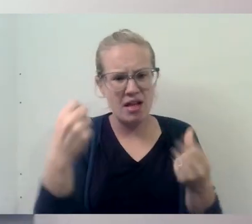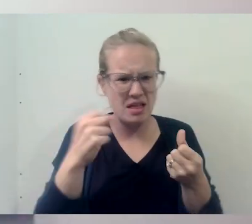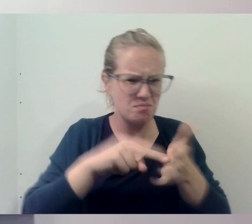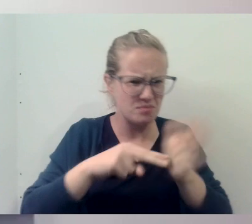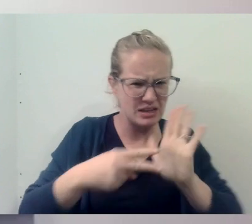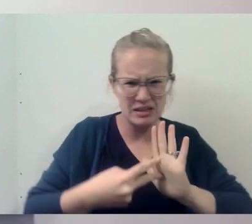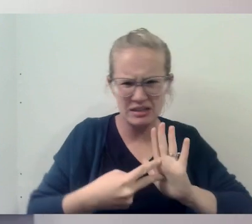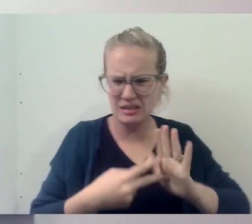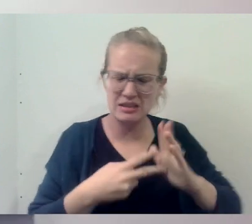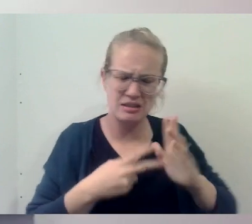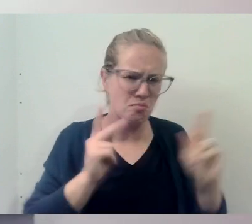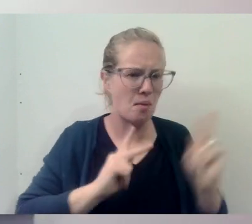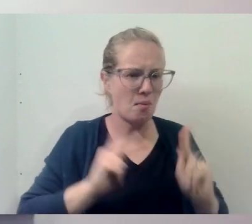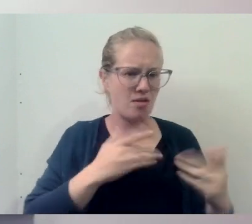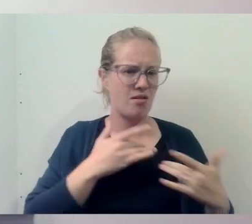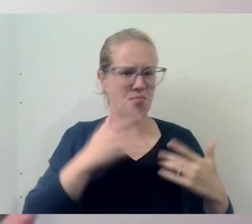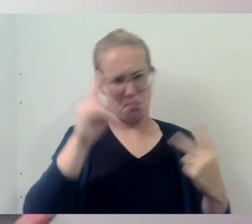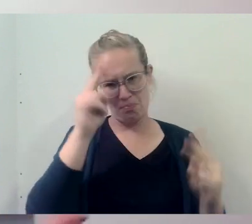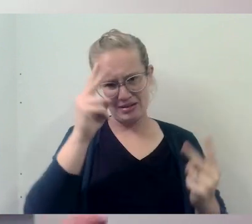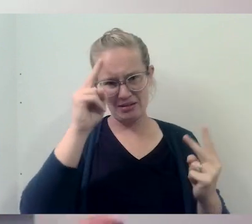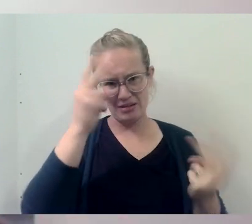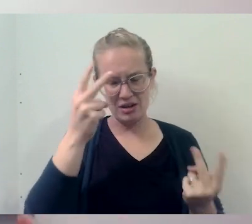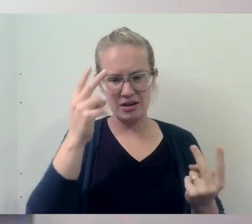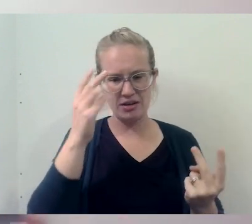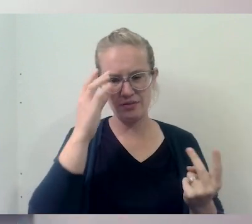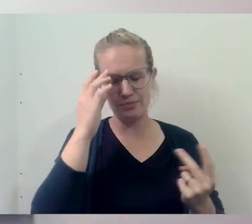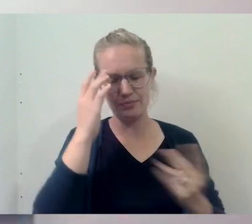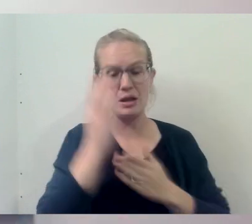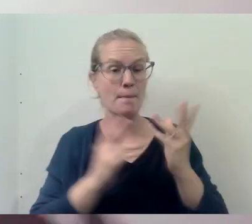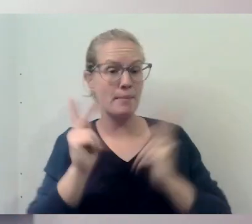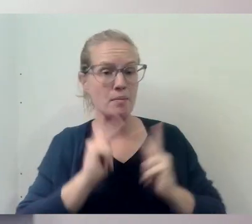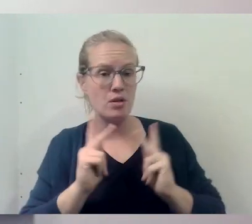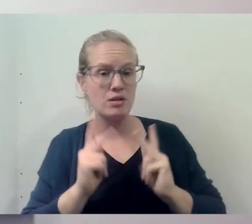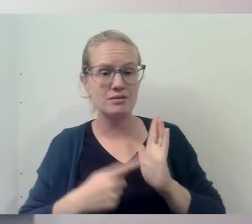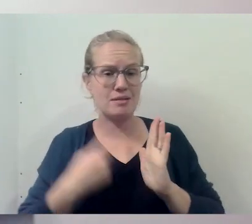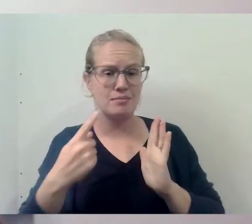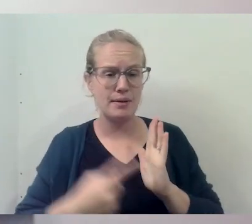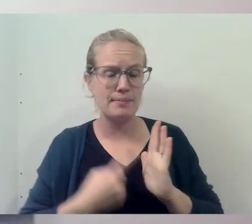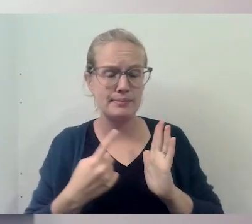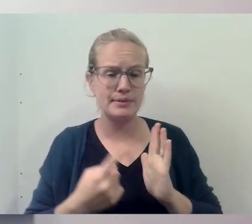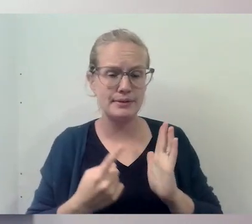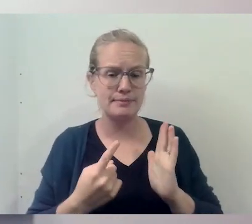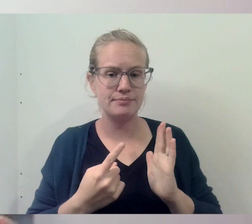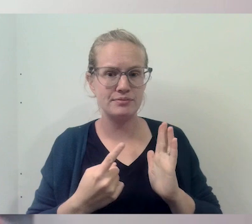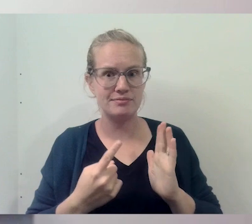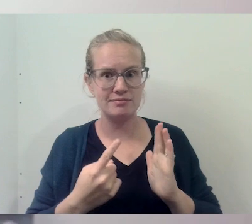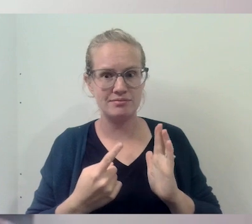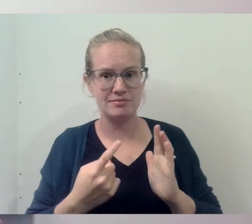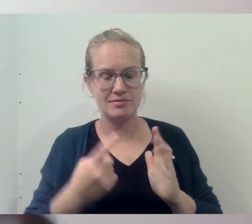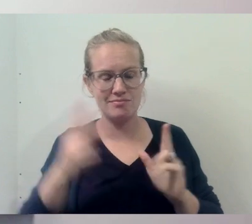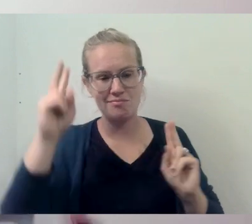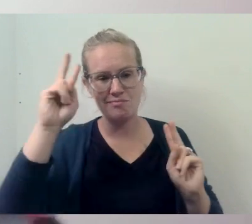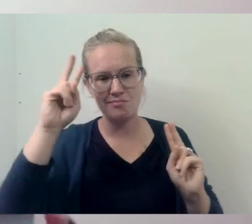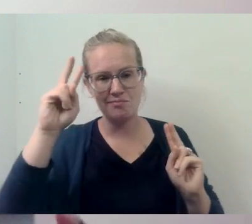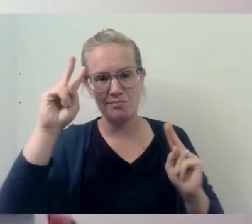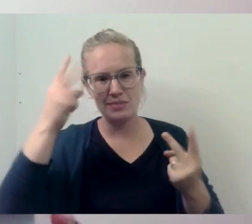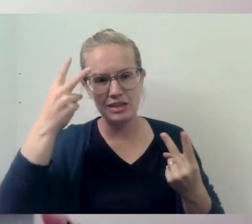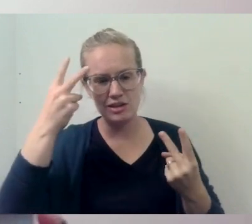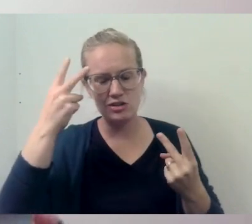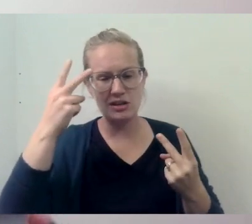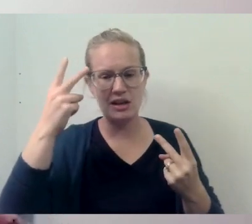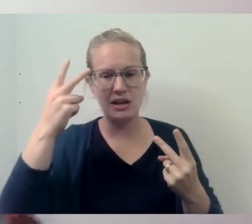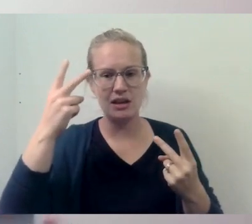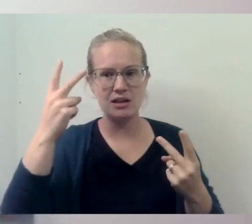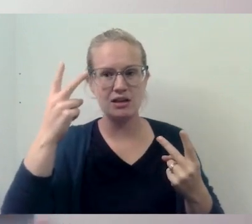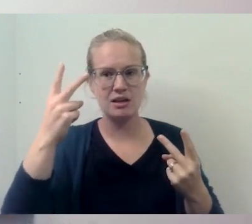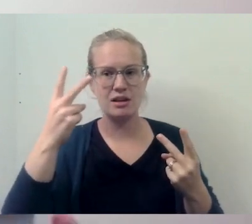really is about, or even to some people sometimes misunderstand what belongs to,